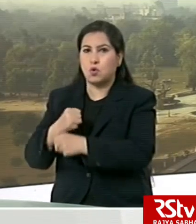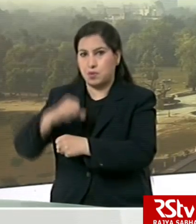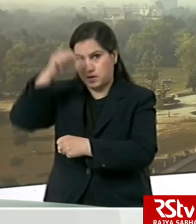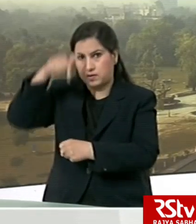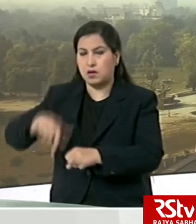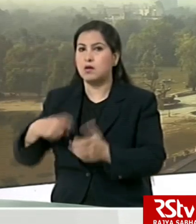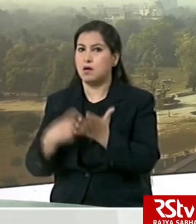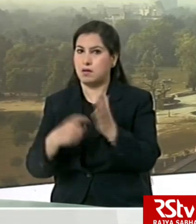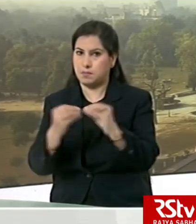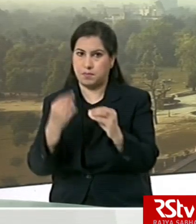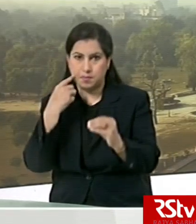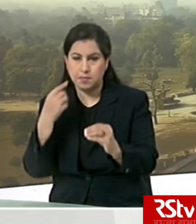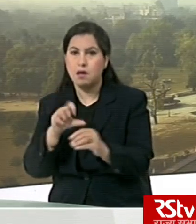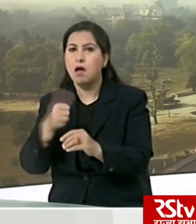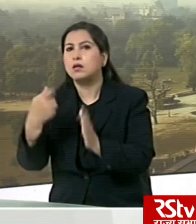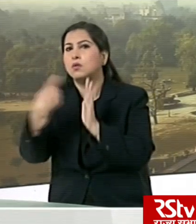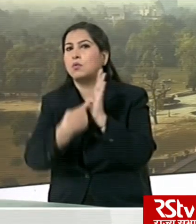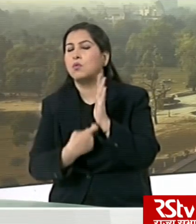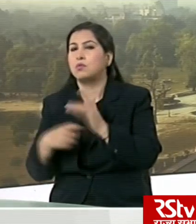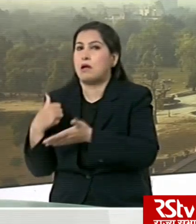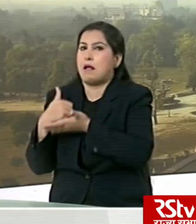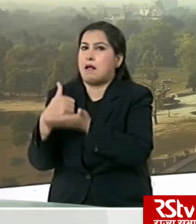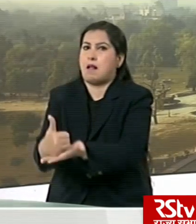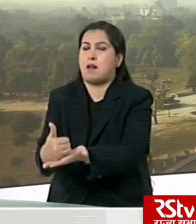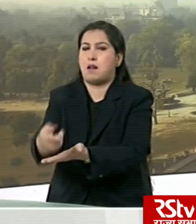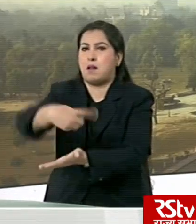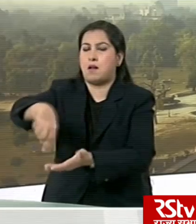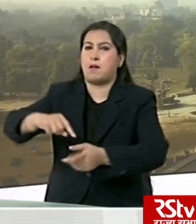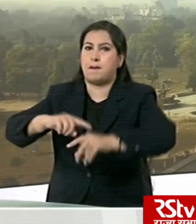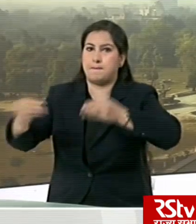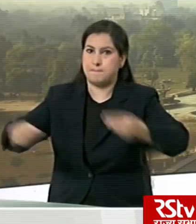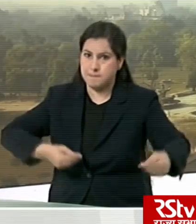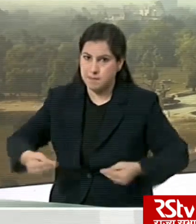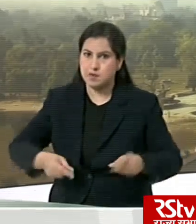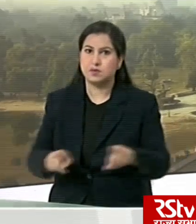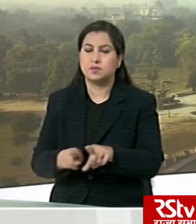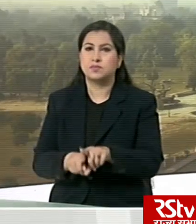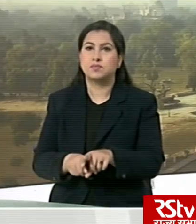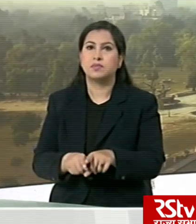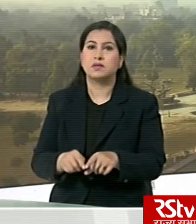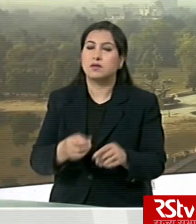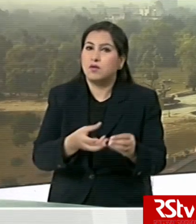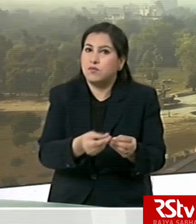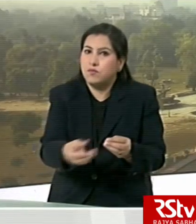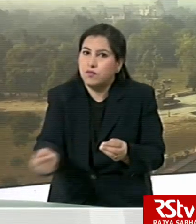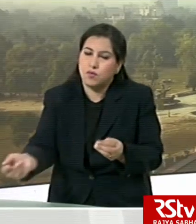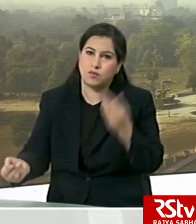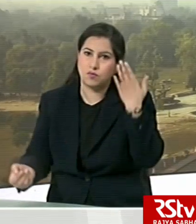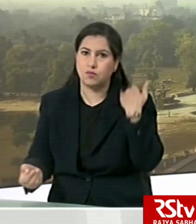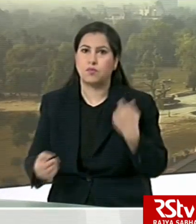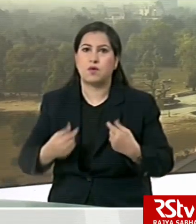the Reserve Bank of India and other regulators have helped defreeze the market and catalyze the credit flows.